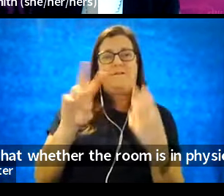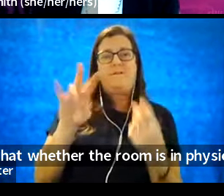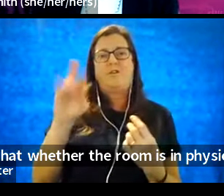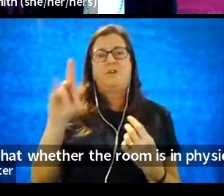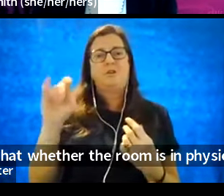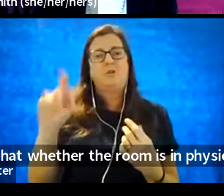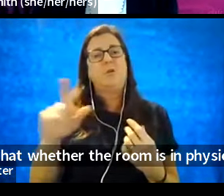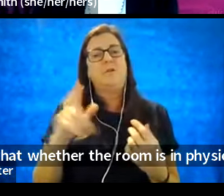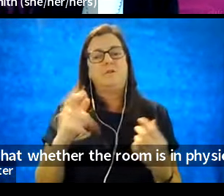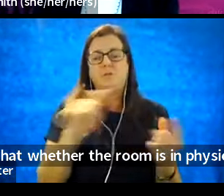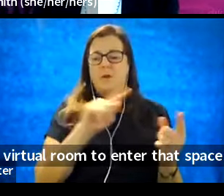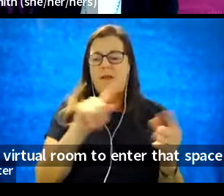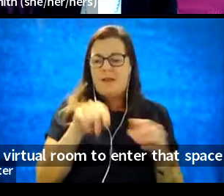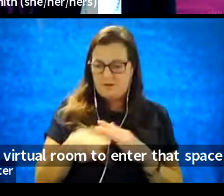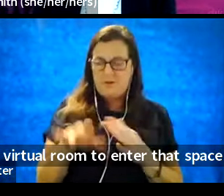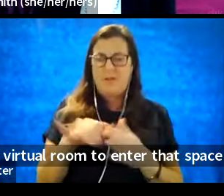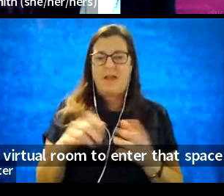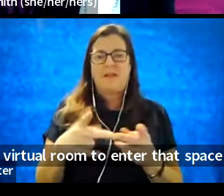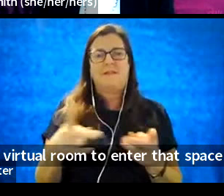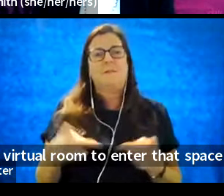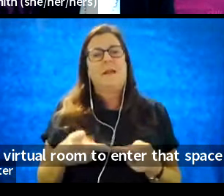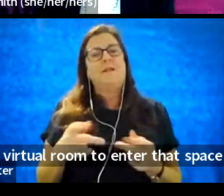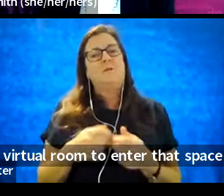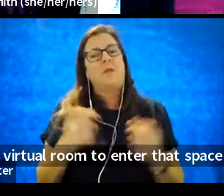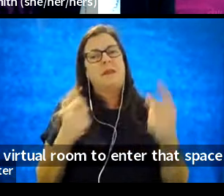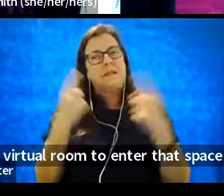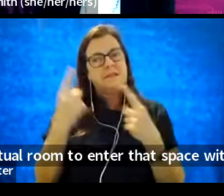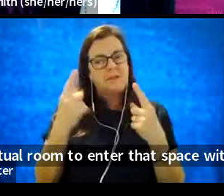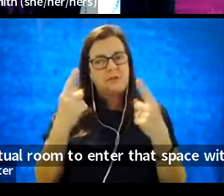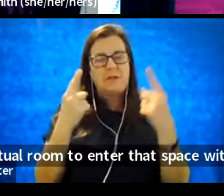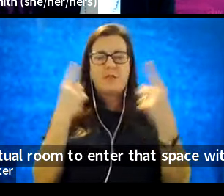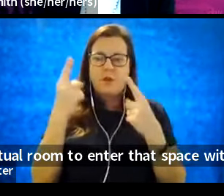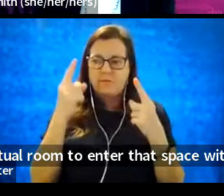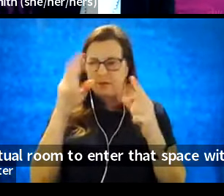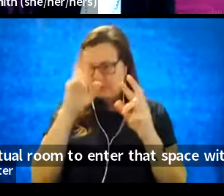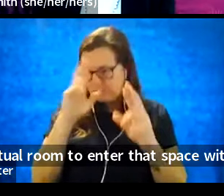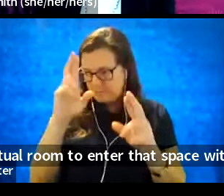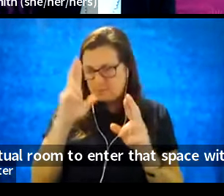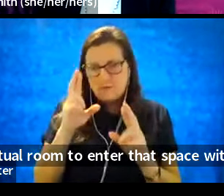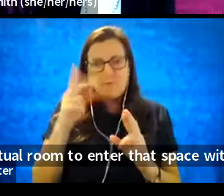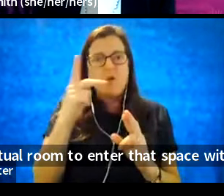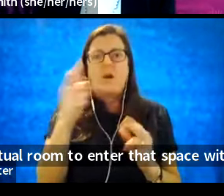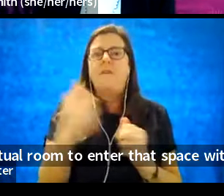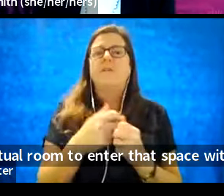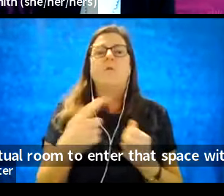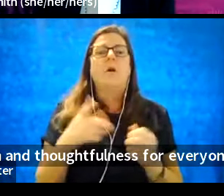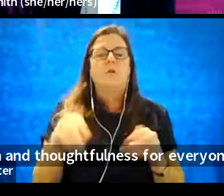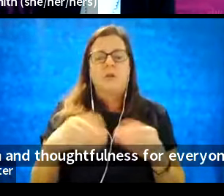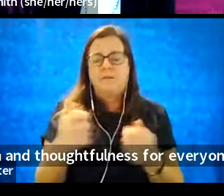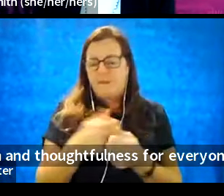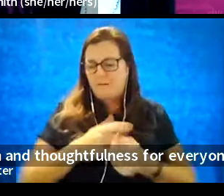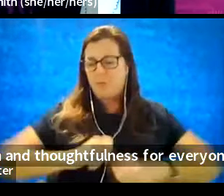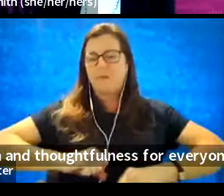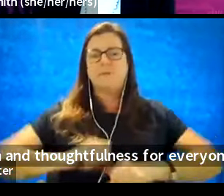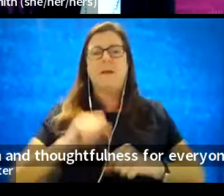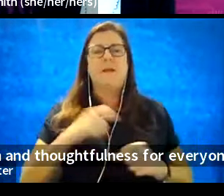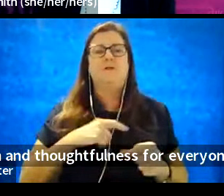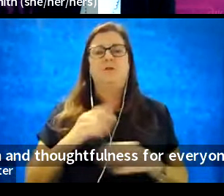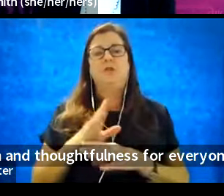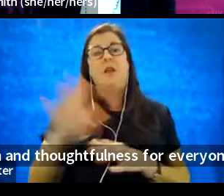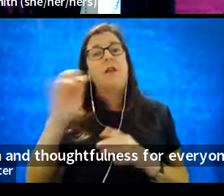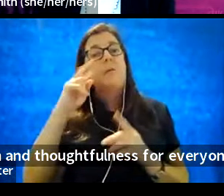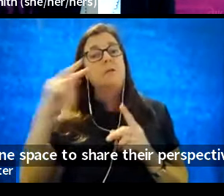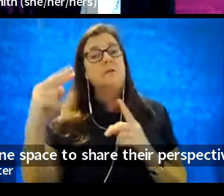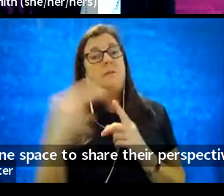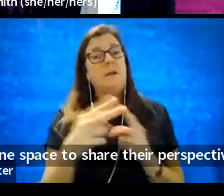enter that space with a consideration and a thoughtfulness for everyone, to give everyone space to share their perspectives